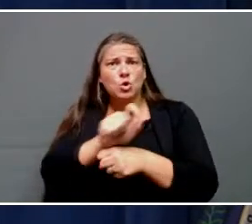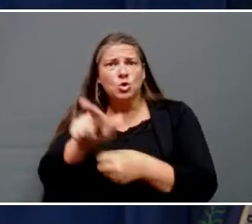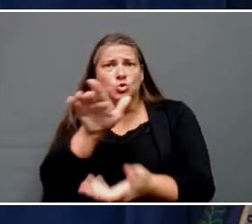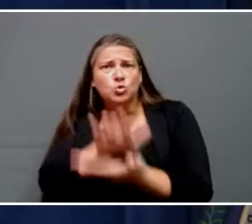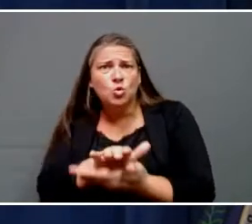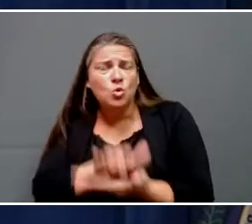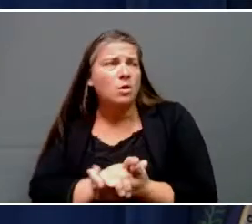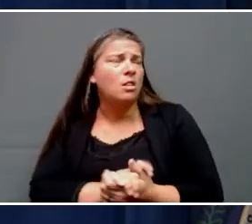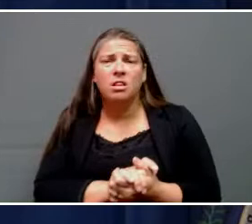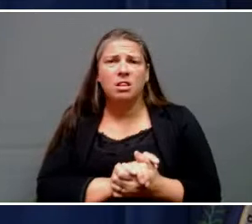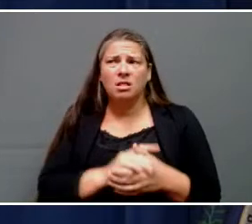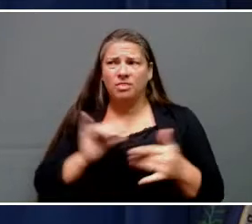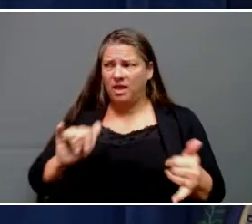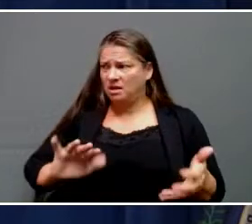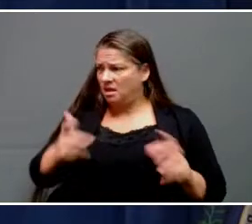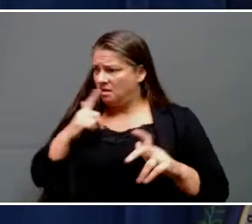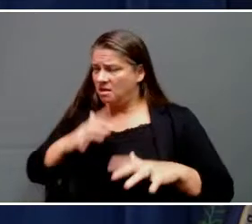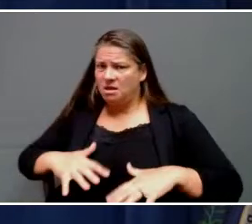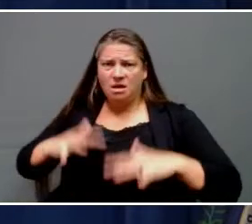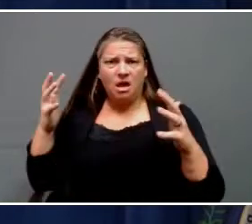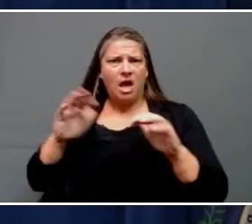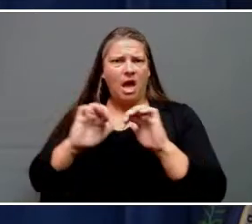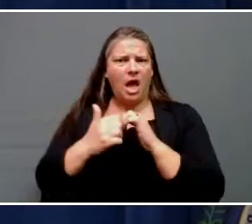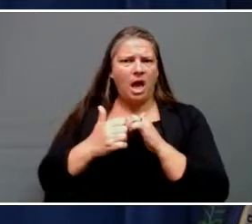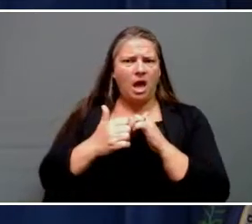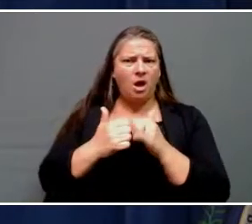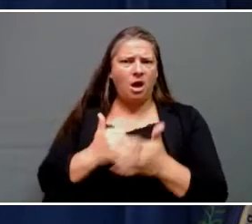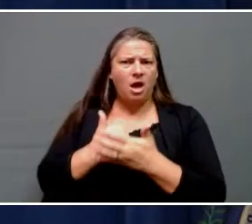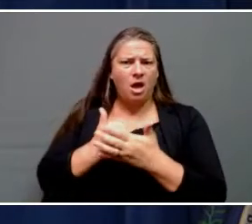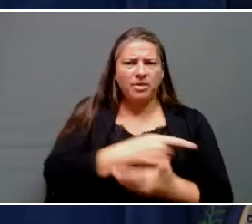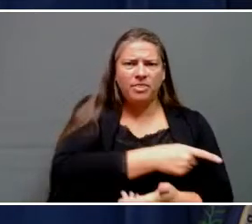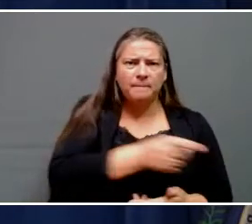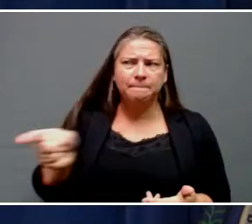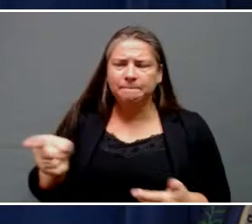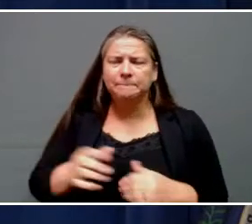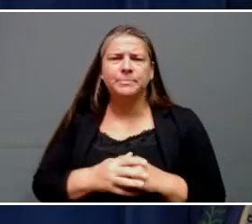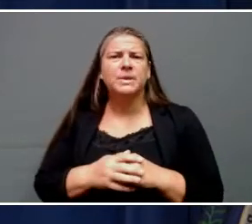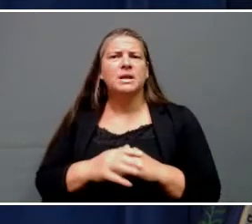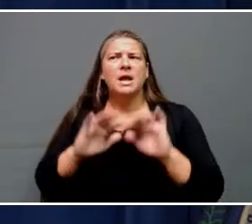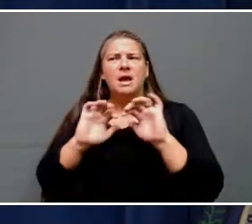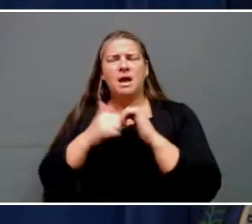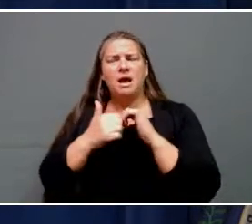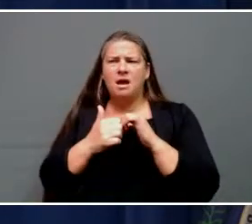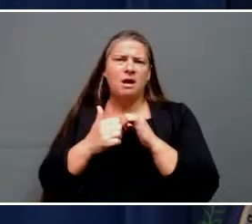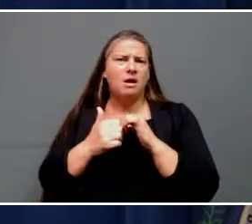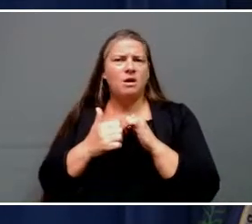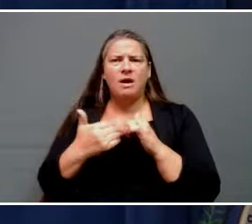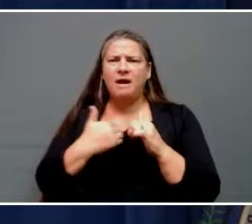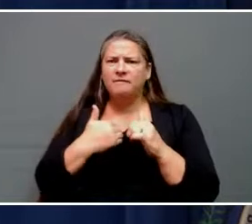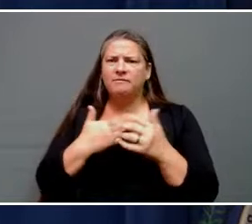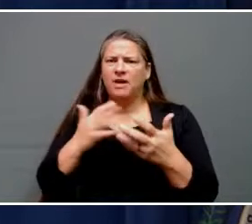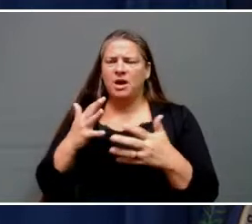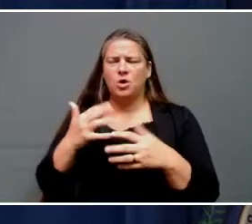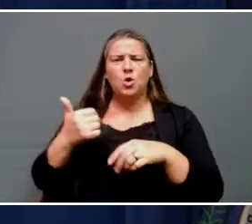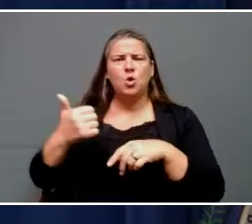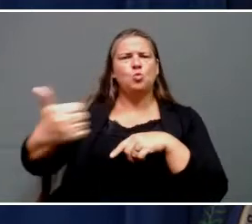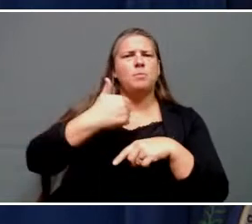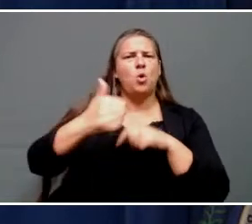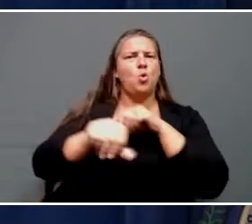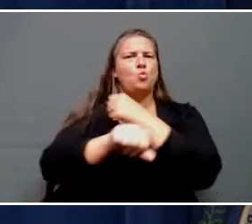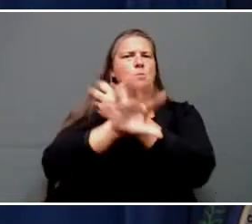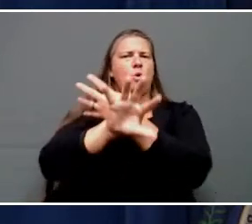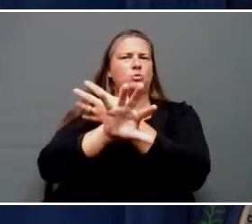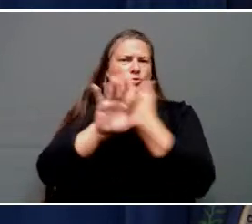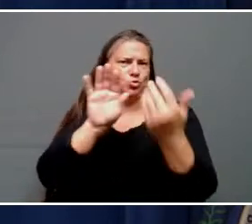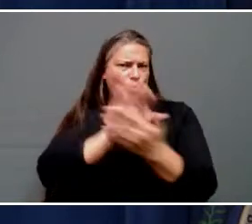disruption is going to cause and the ability to do a specific amount of remote days. We're